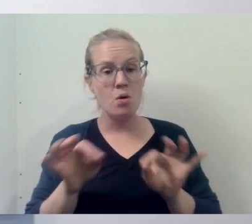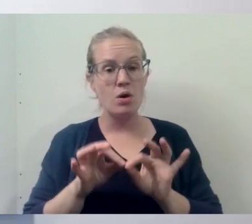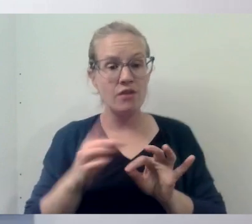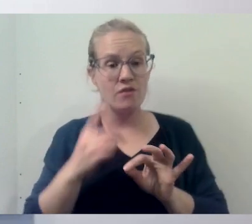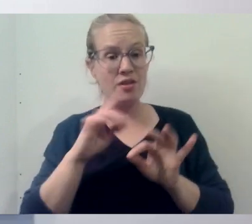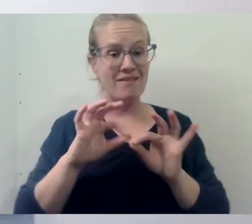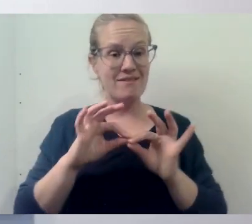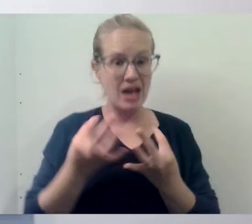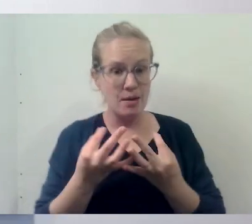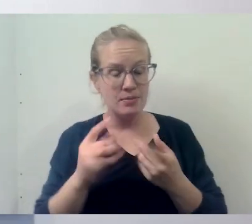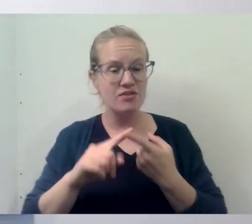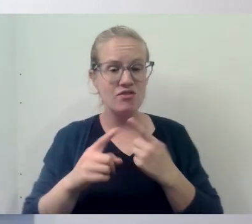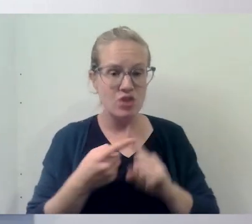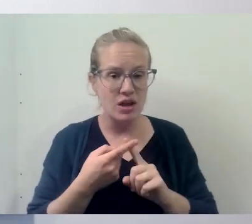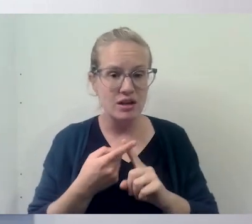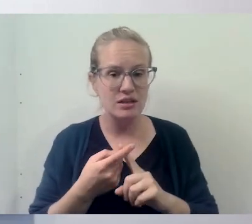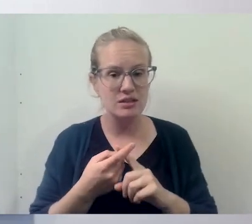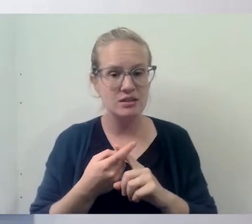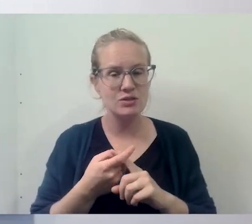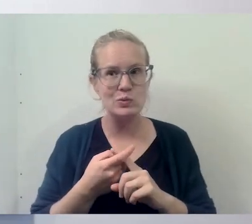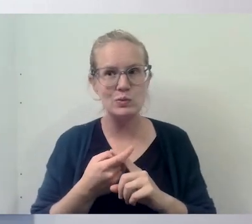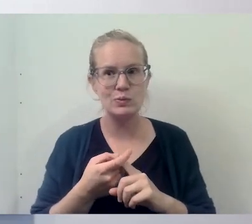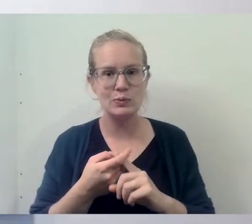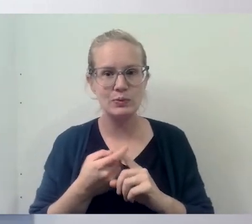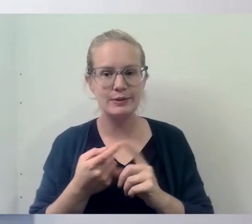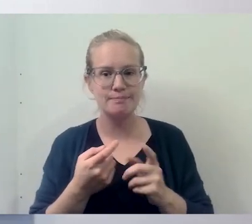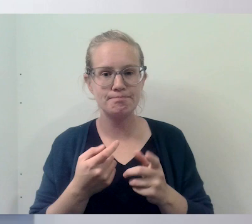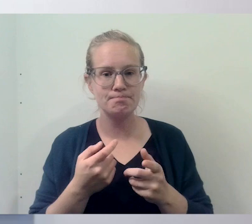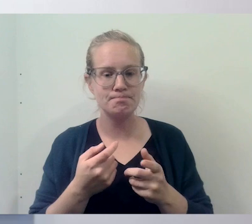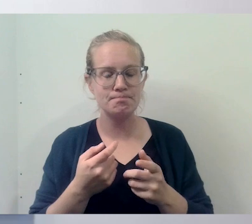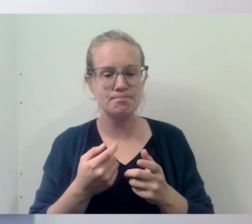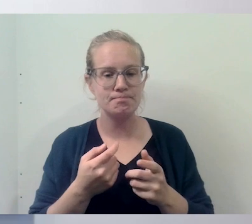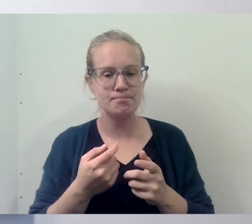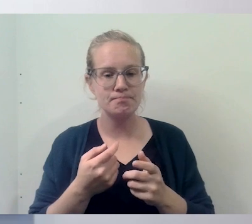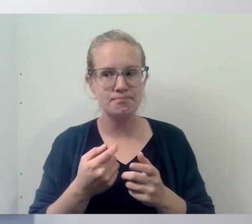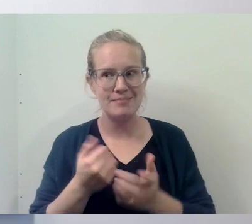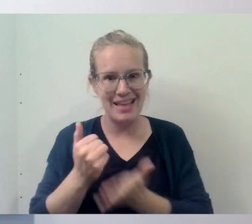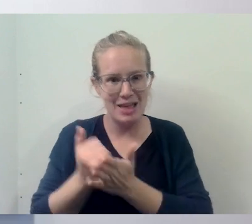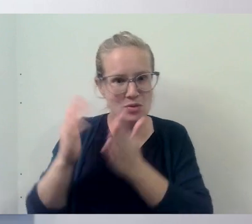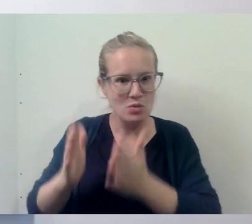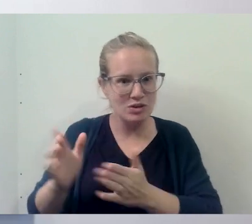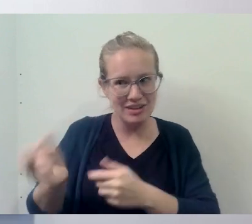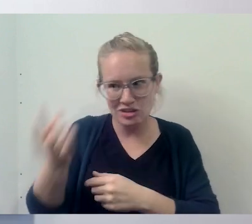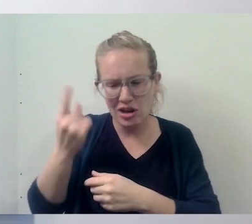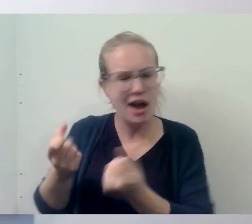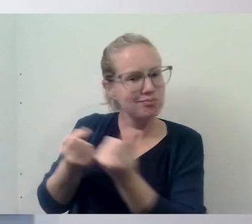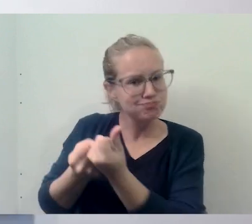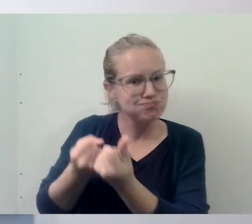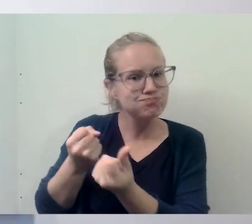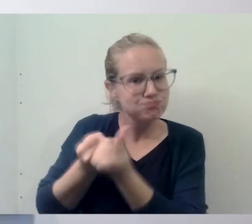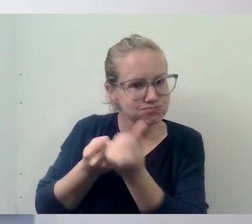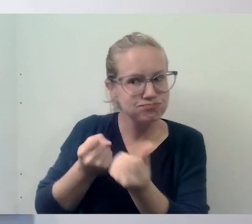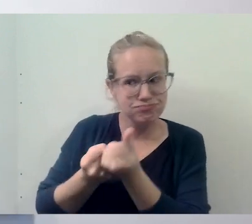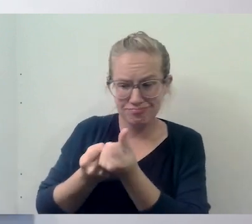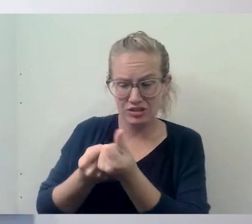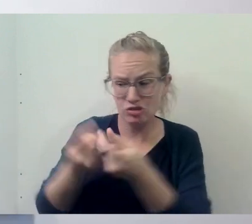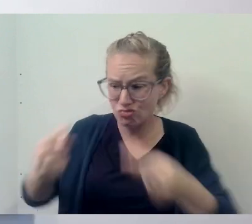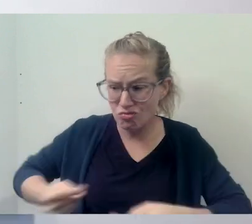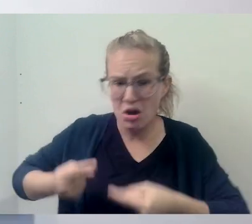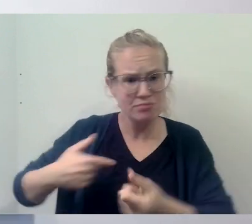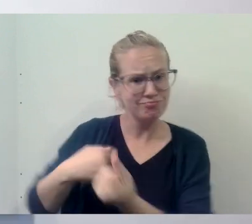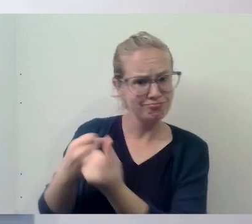the families and friends of the person to, to help that person understand that they are with them in that, in their struggles.